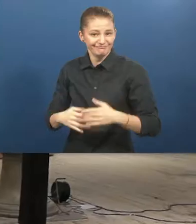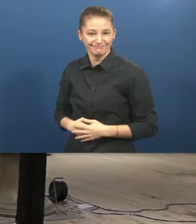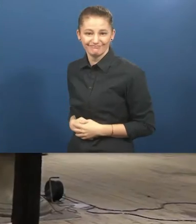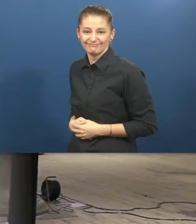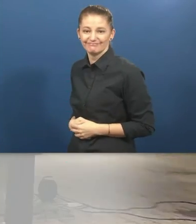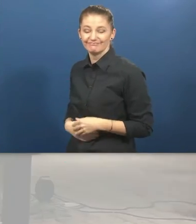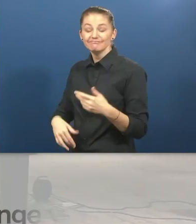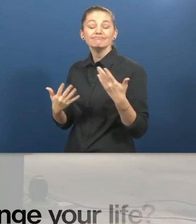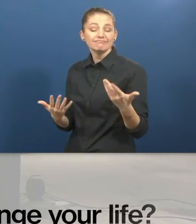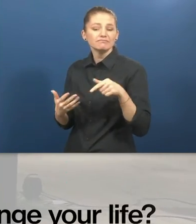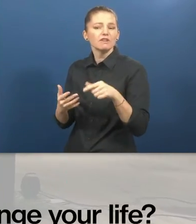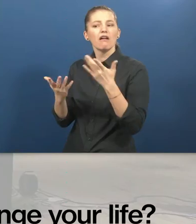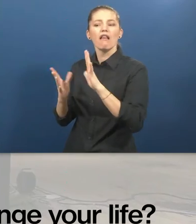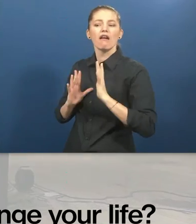happens.